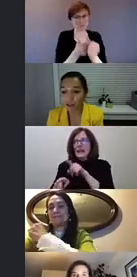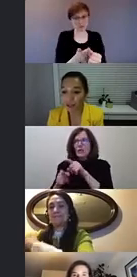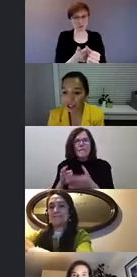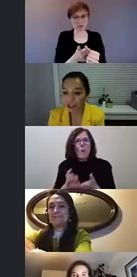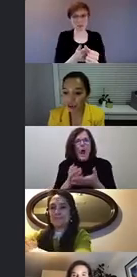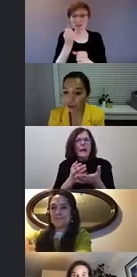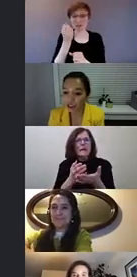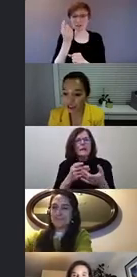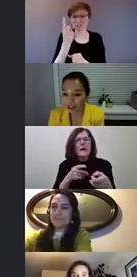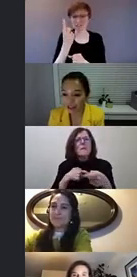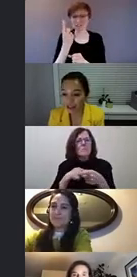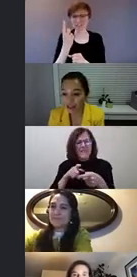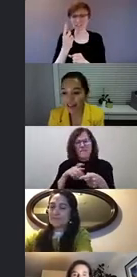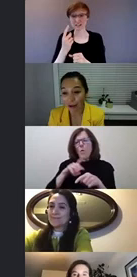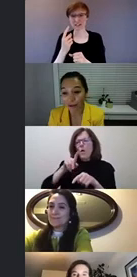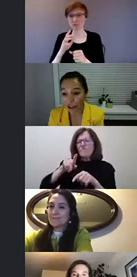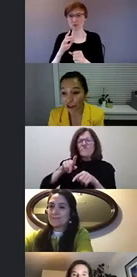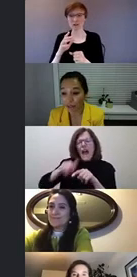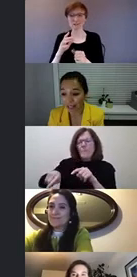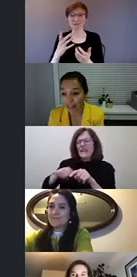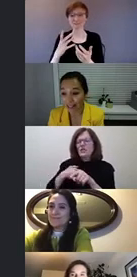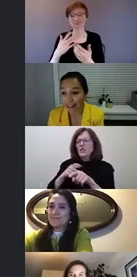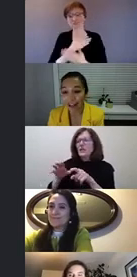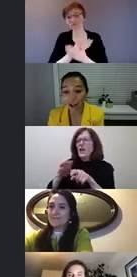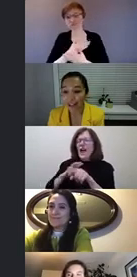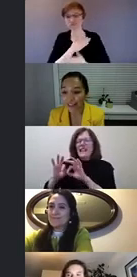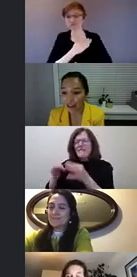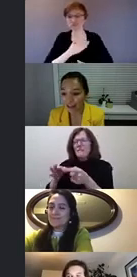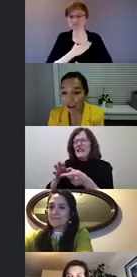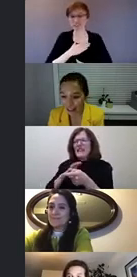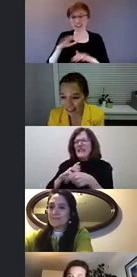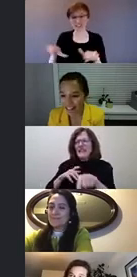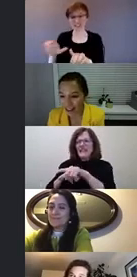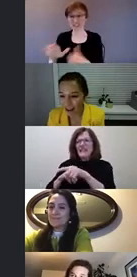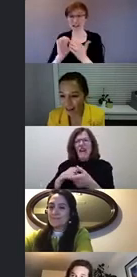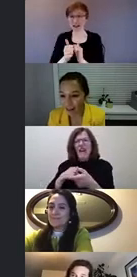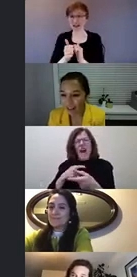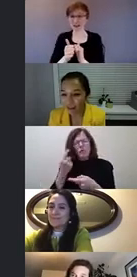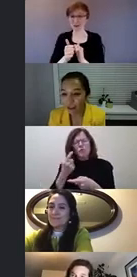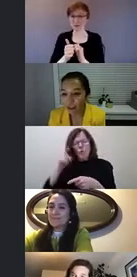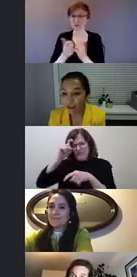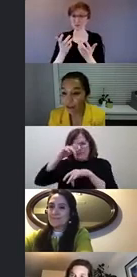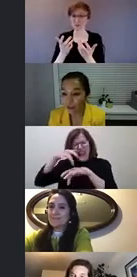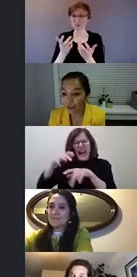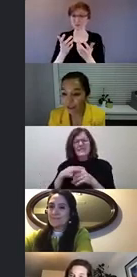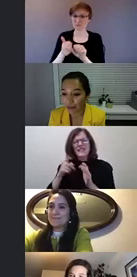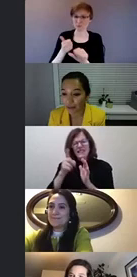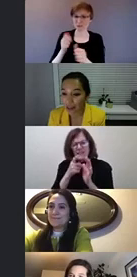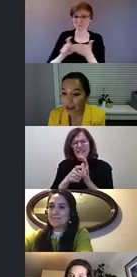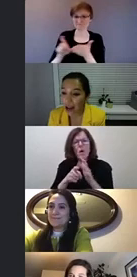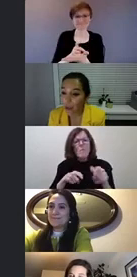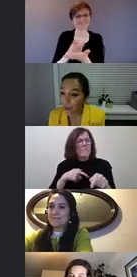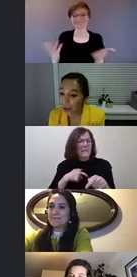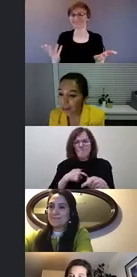from discrimination during leisure activities is out of reach to many, and not an easy effort if you cannot afford a lawyer.